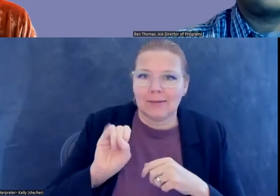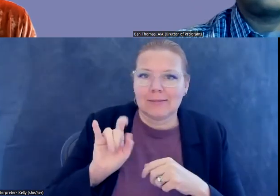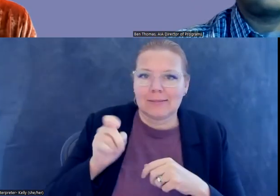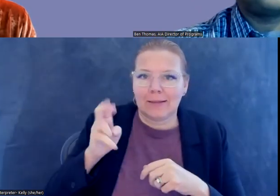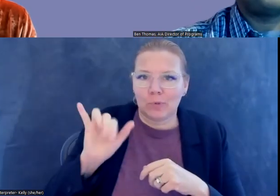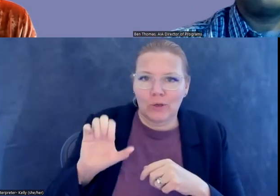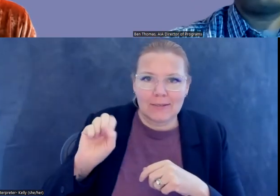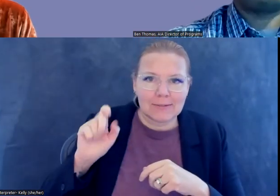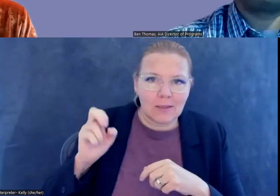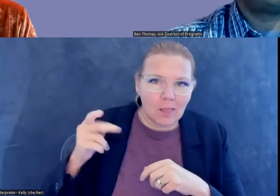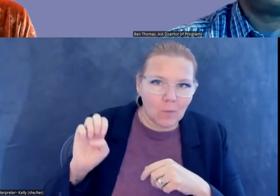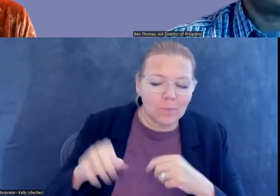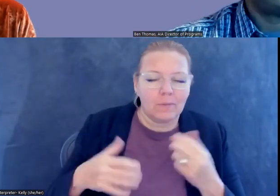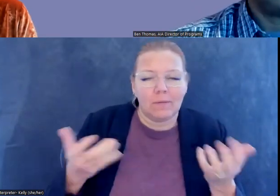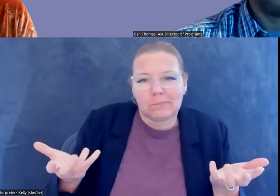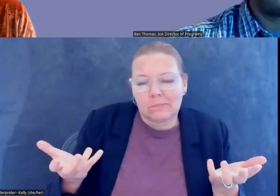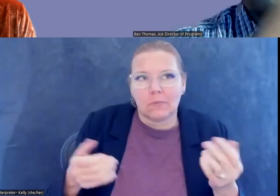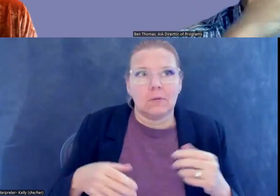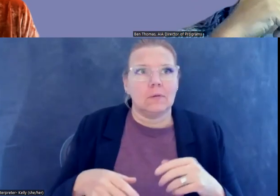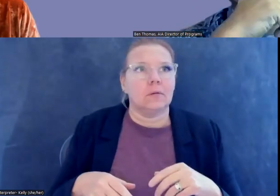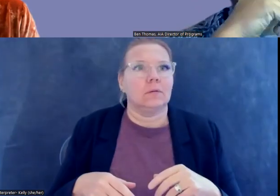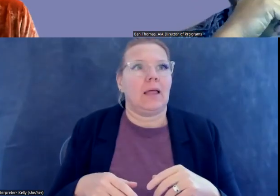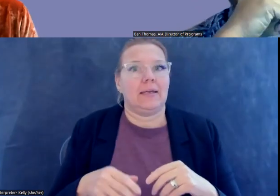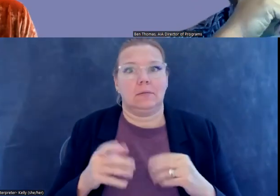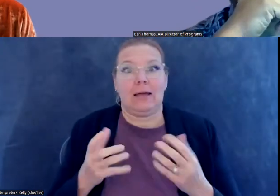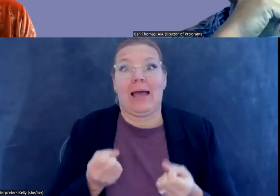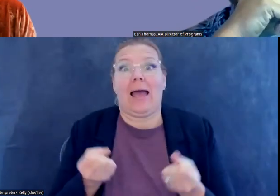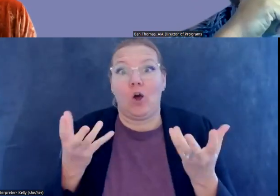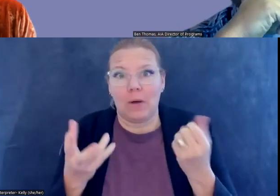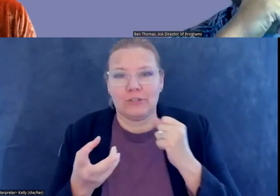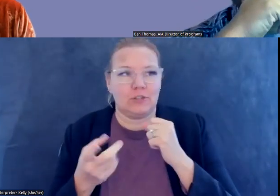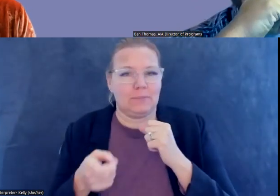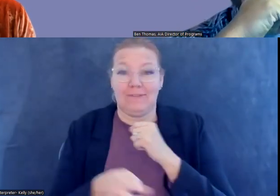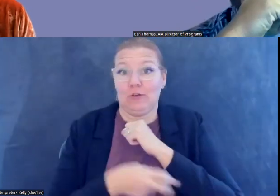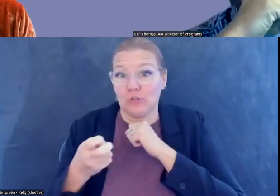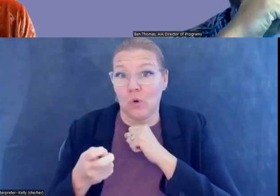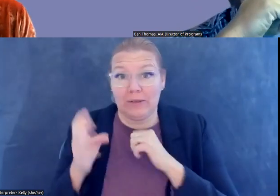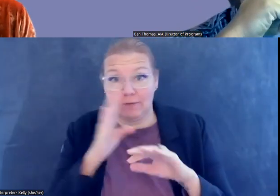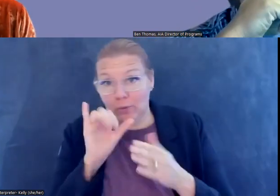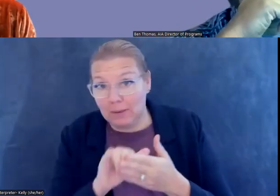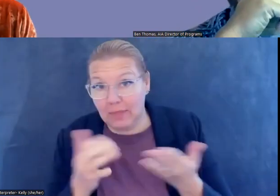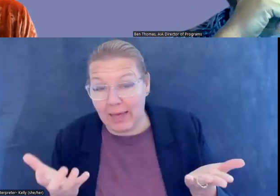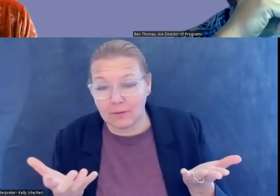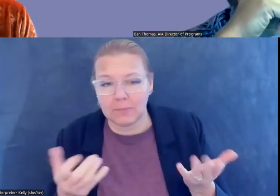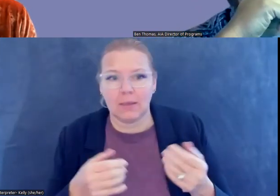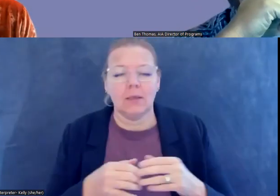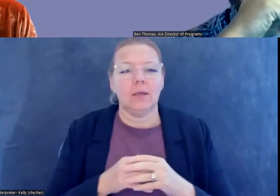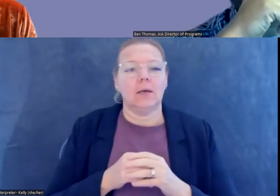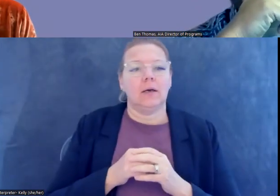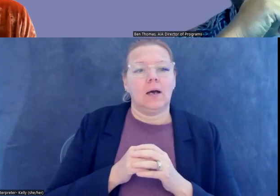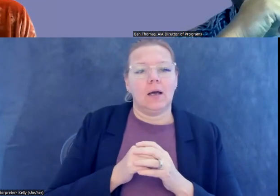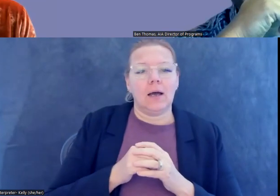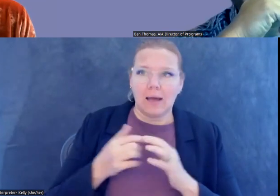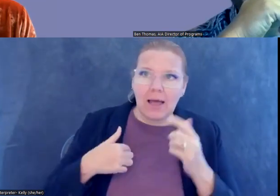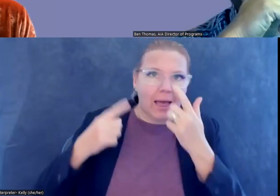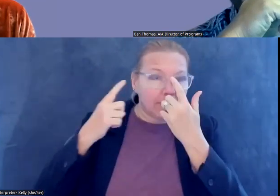admission of how much the collections are stolen, if you're worried about that. But, um, certainly I,